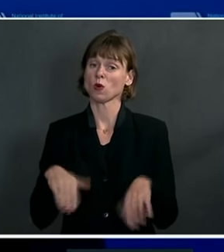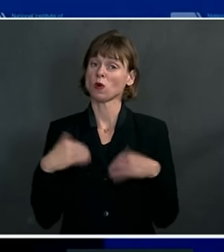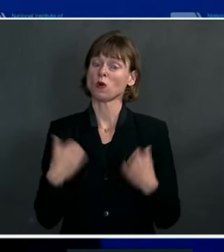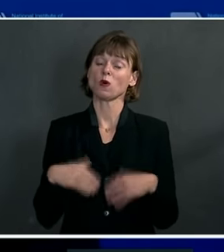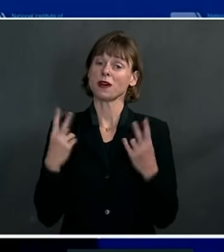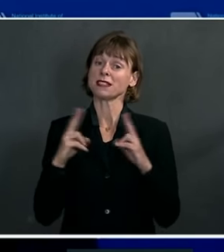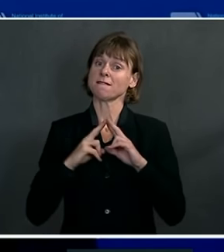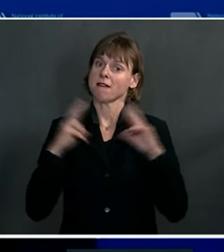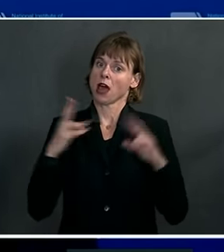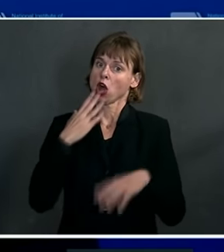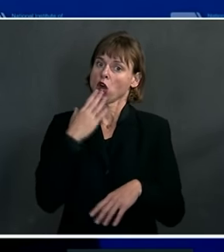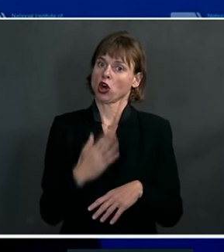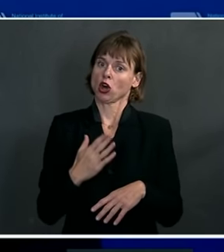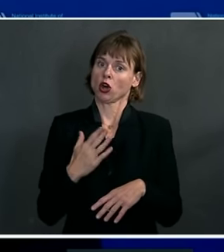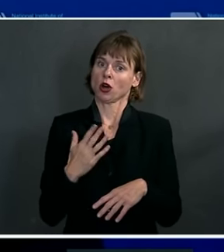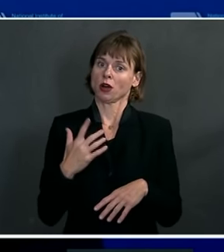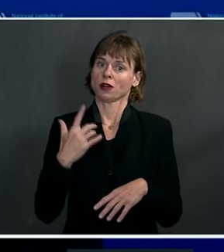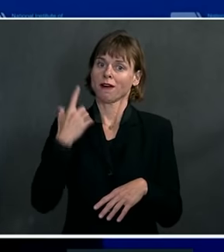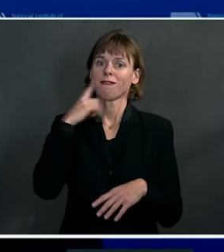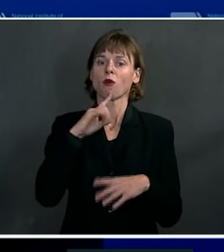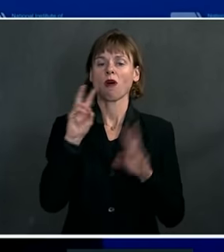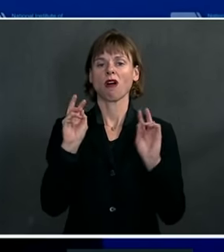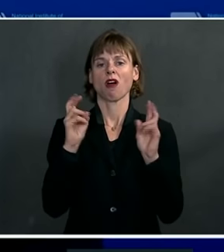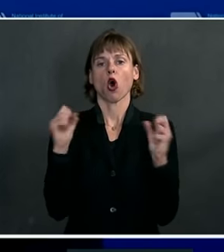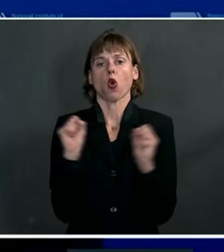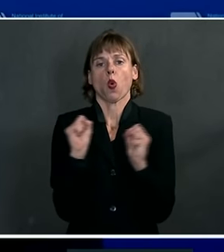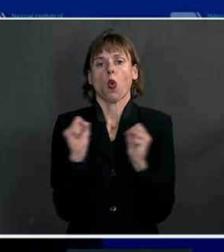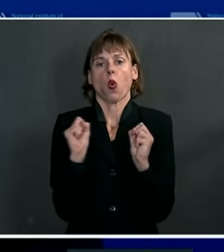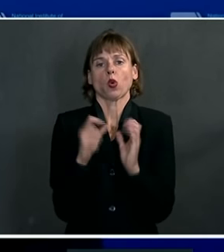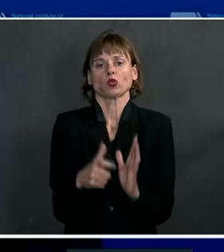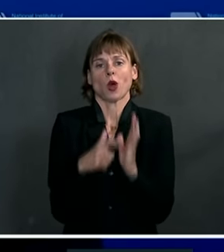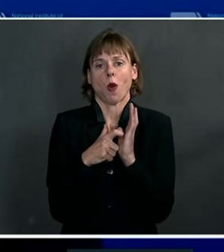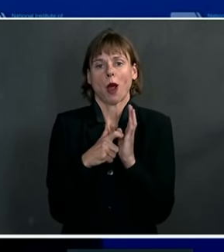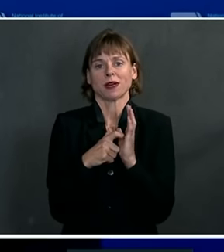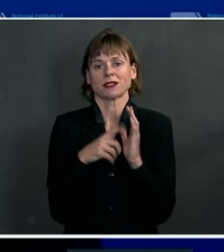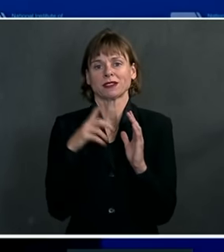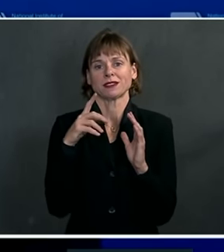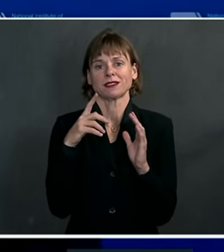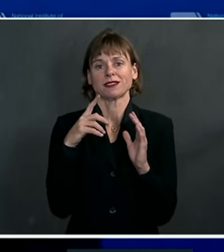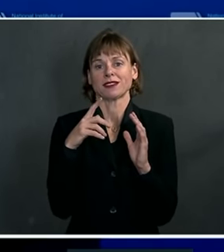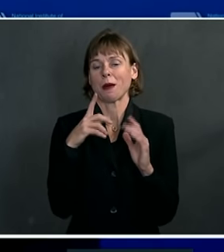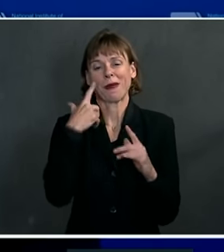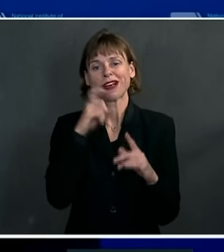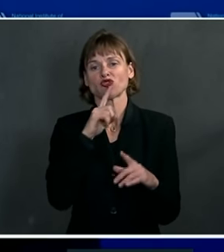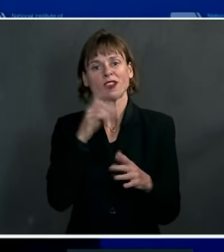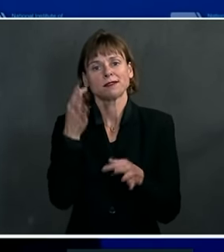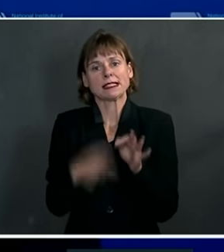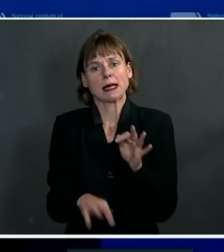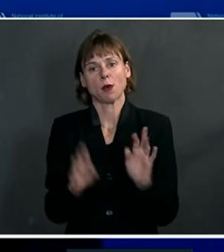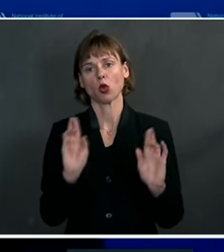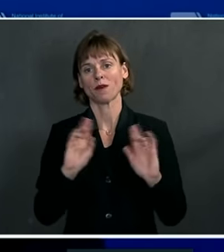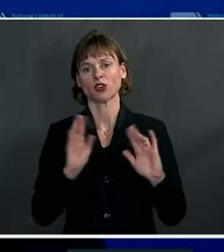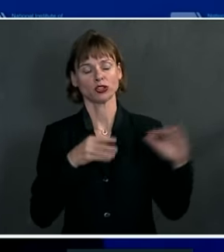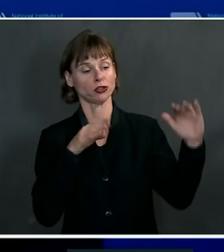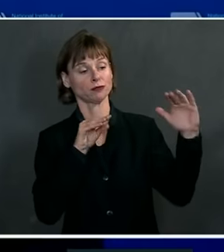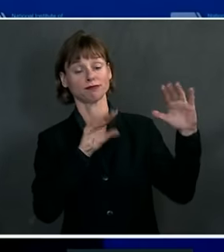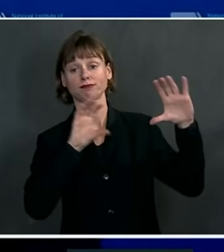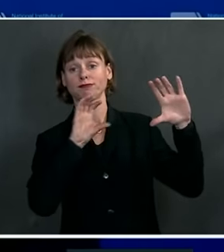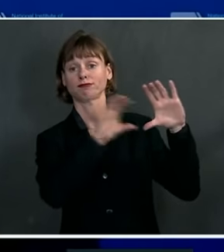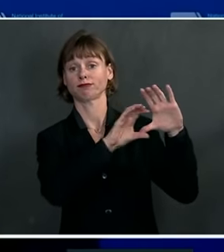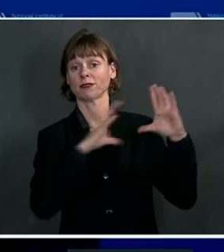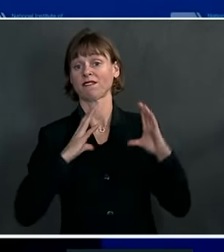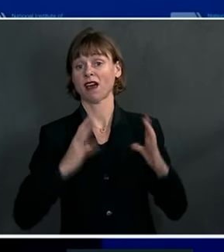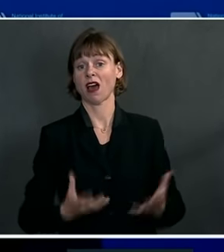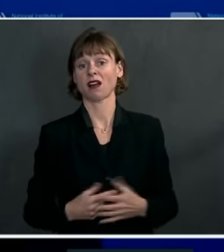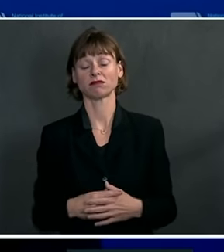with regard to cold-chain requirements, namely, requiring only a refrigerator. It is inexpensive, and the